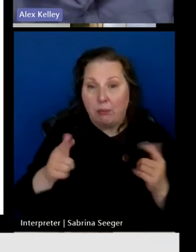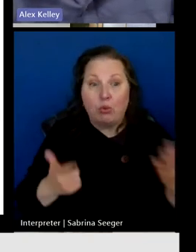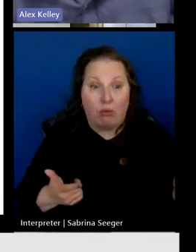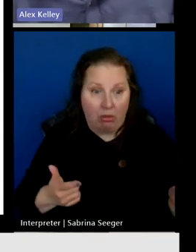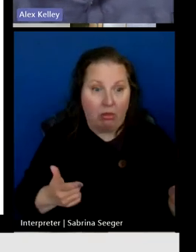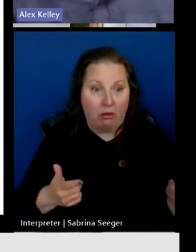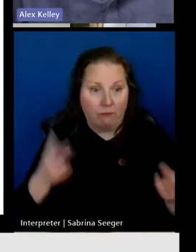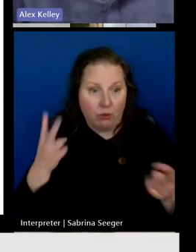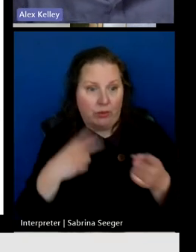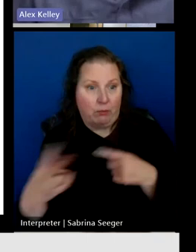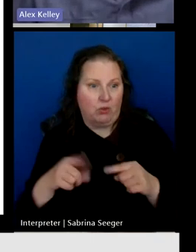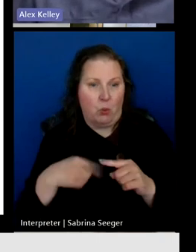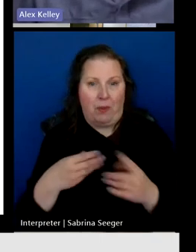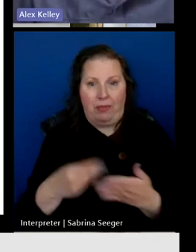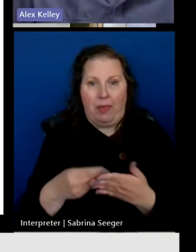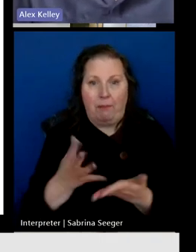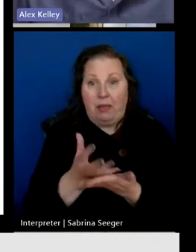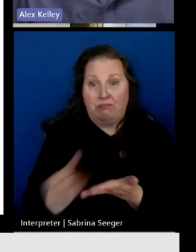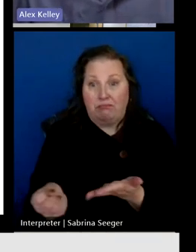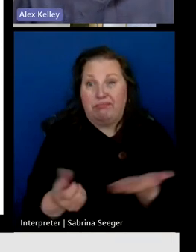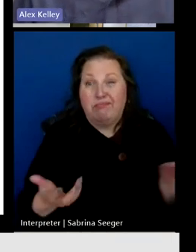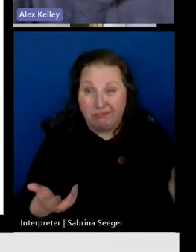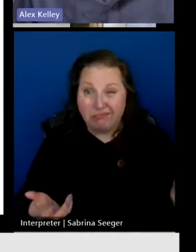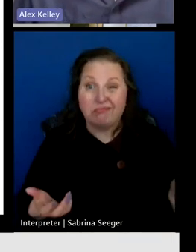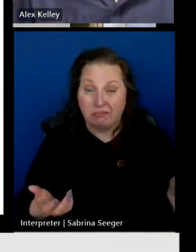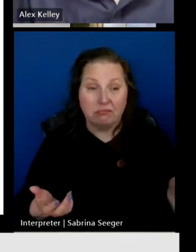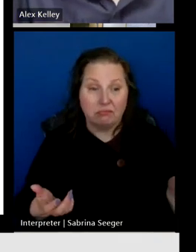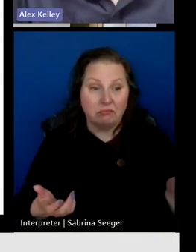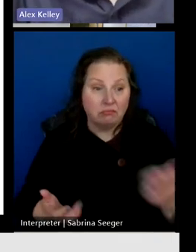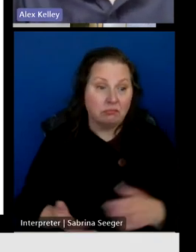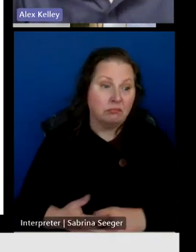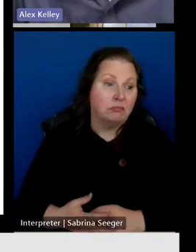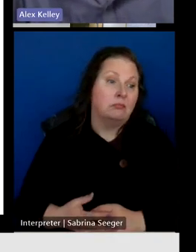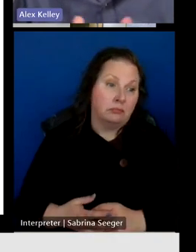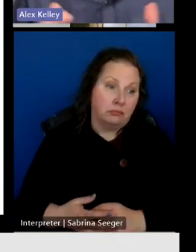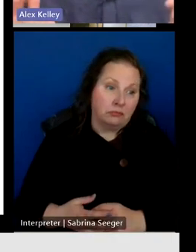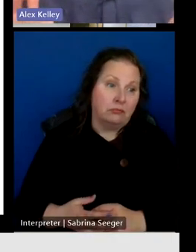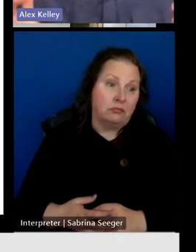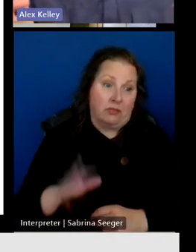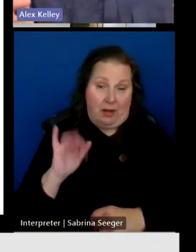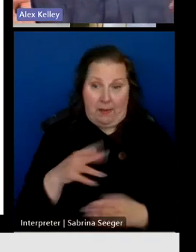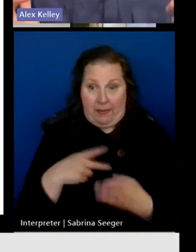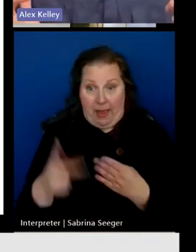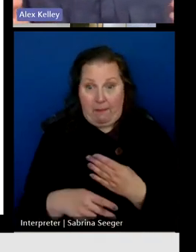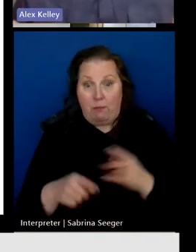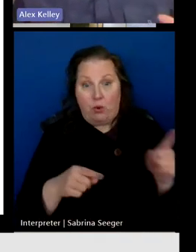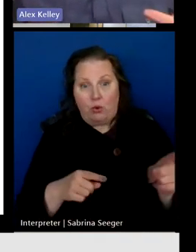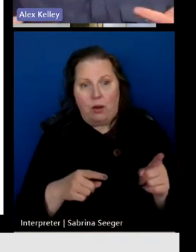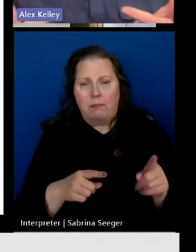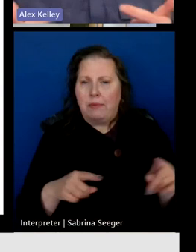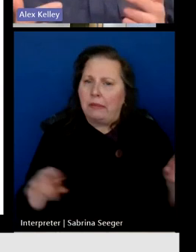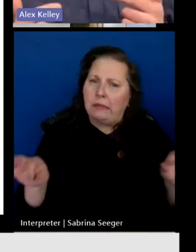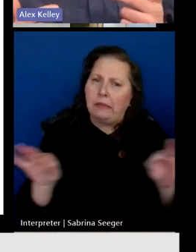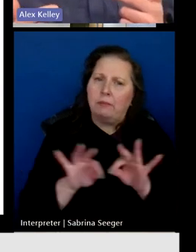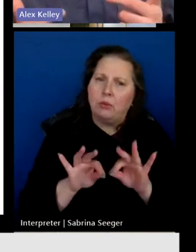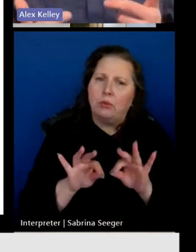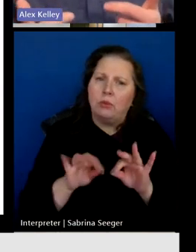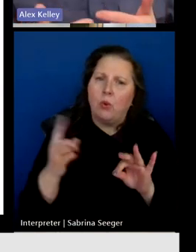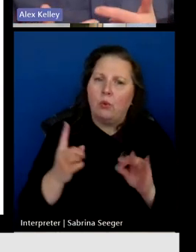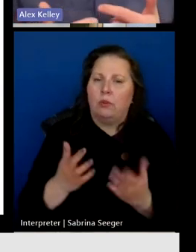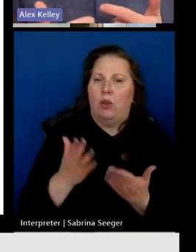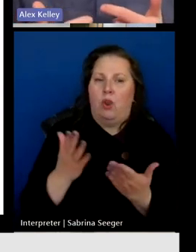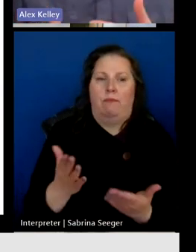predictions of when that funding is going to run out. So, that program also, importantly, only offers